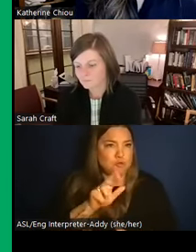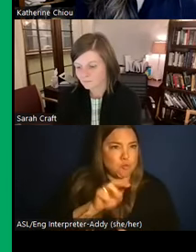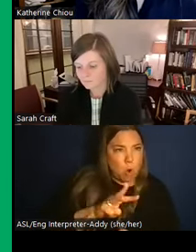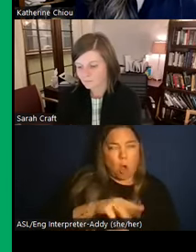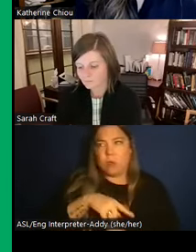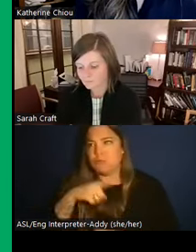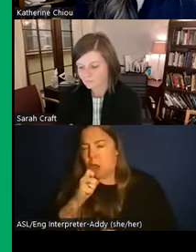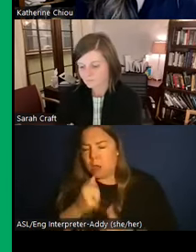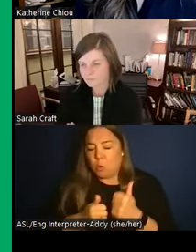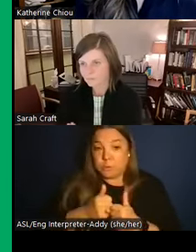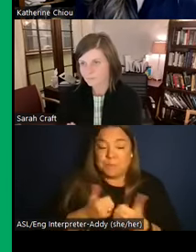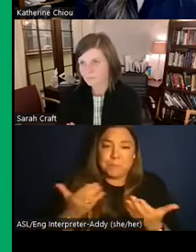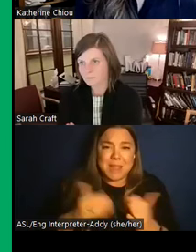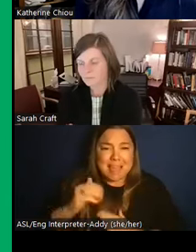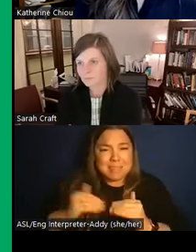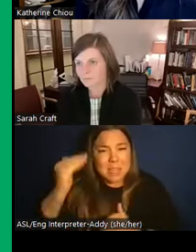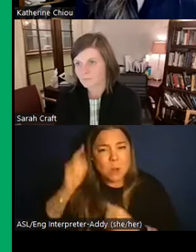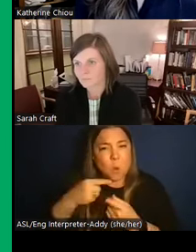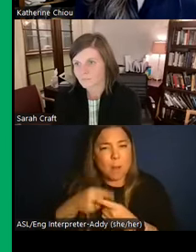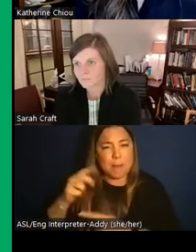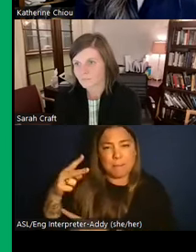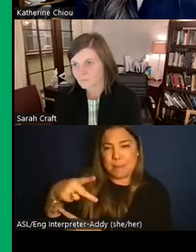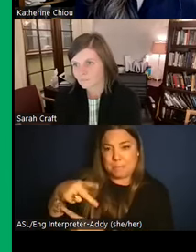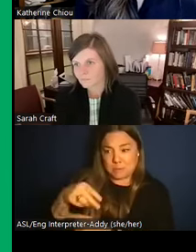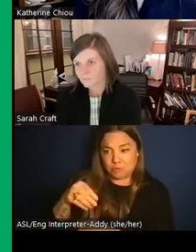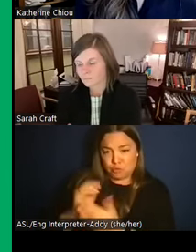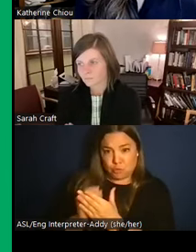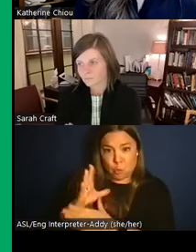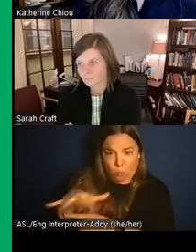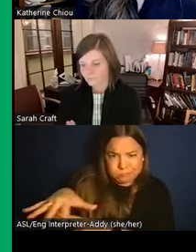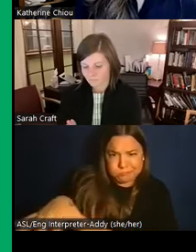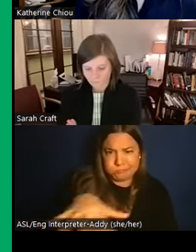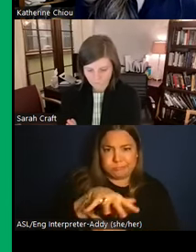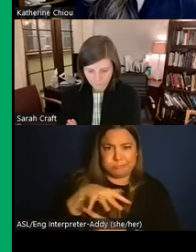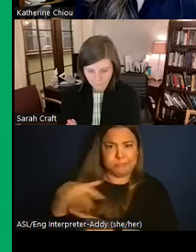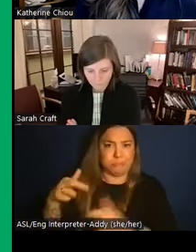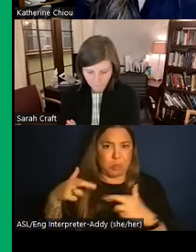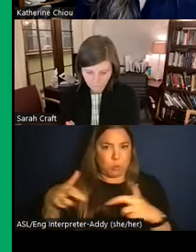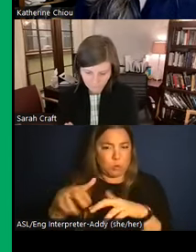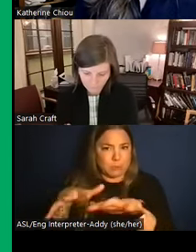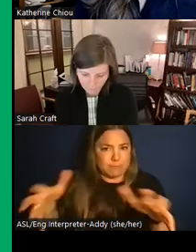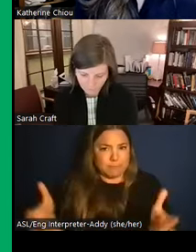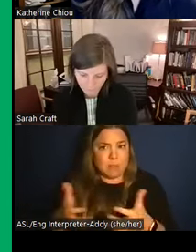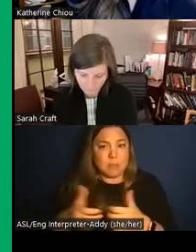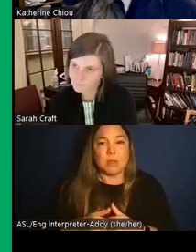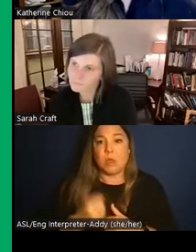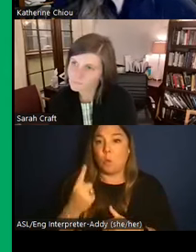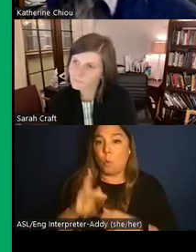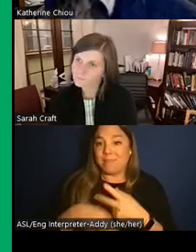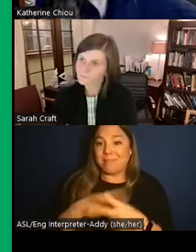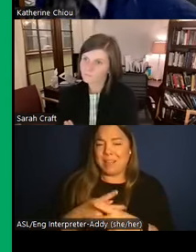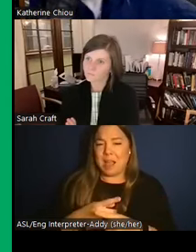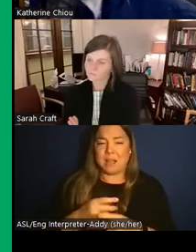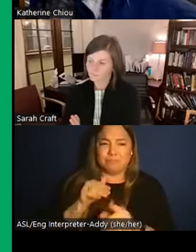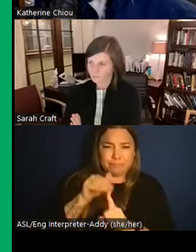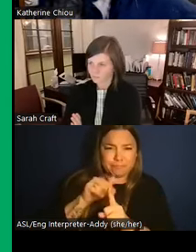where chilies grow, I mean, they grow all throughout this region. There's one particular species that is particularly prominent. So for those of you that are